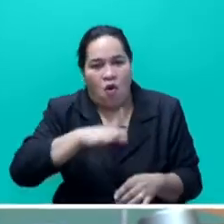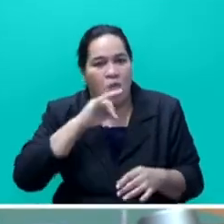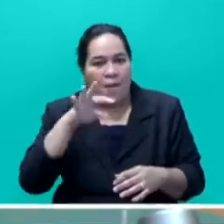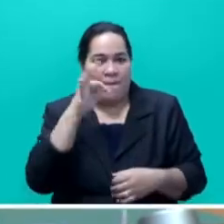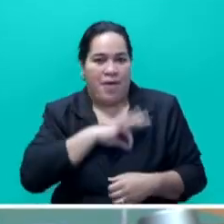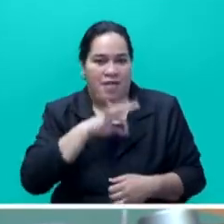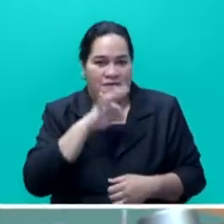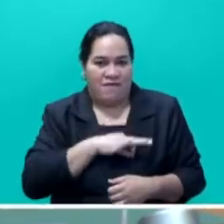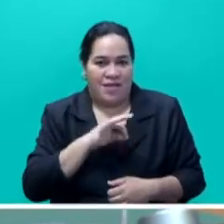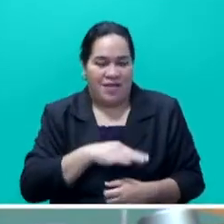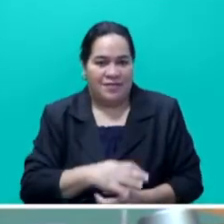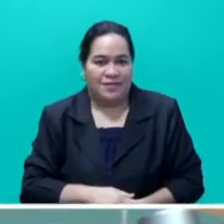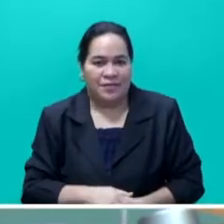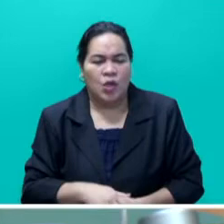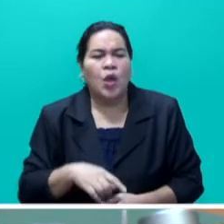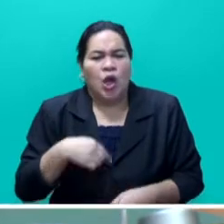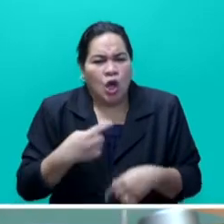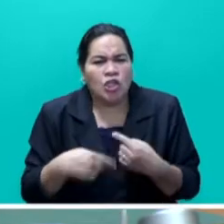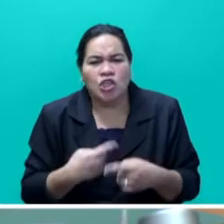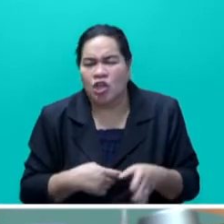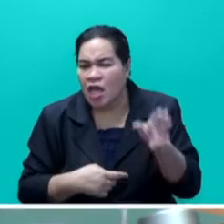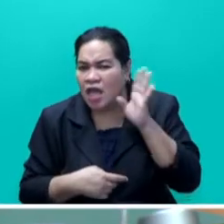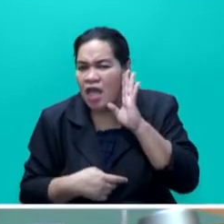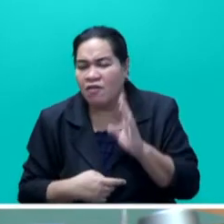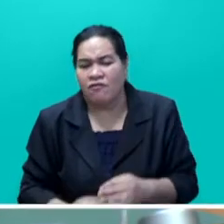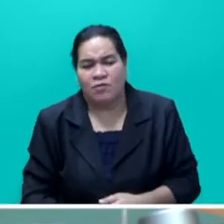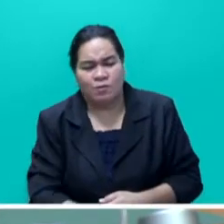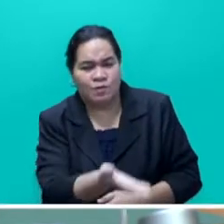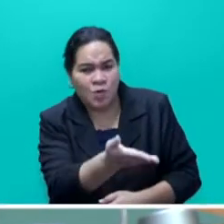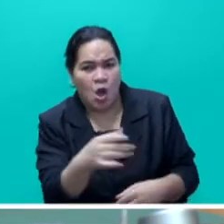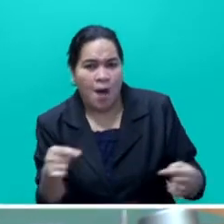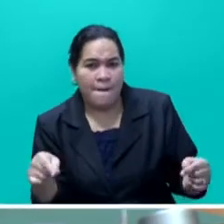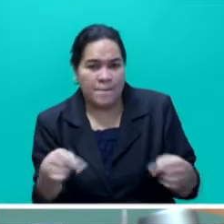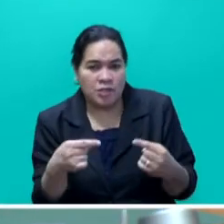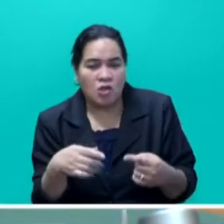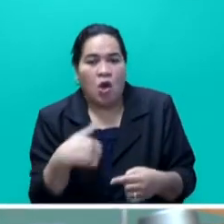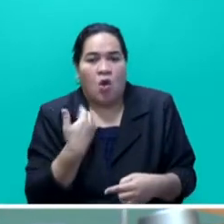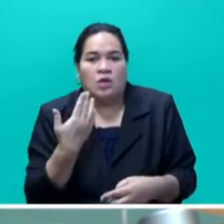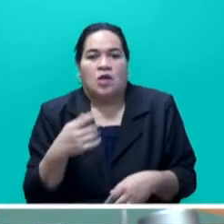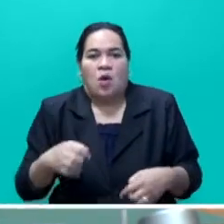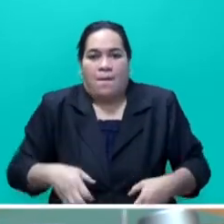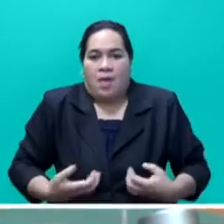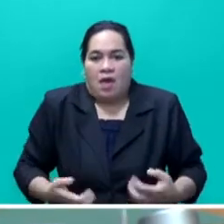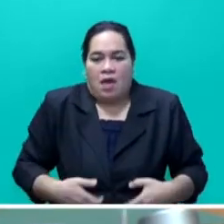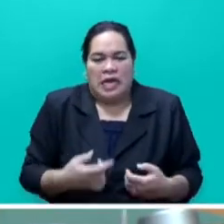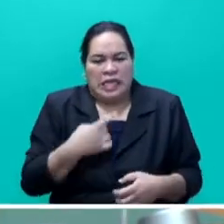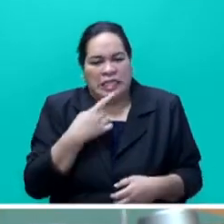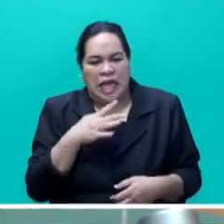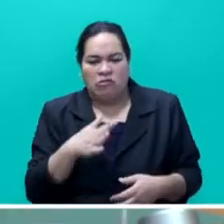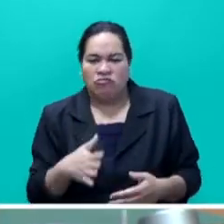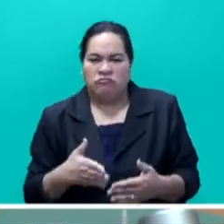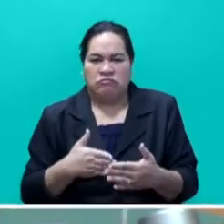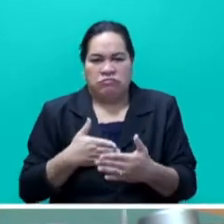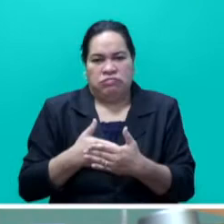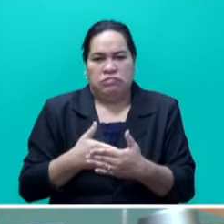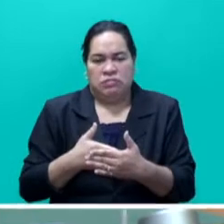Sayer, we continue to hear from the other side, Mr Speaker Sayer, about, you know, agriculture confining to